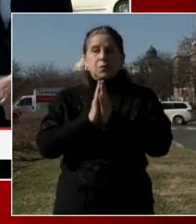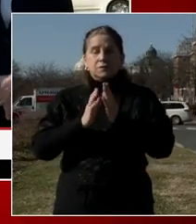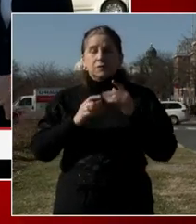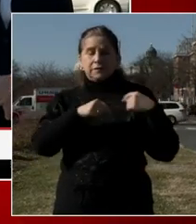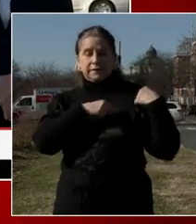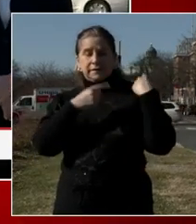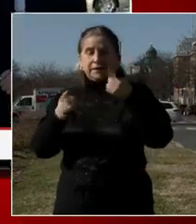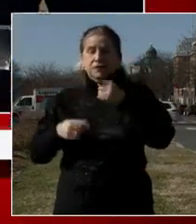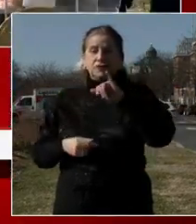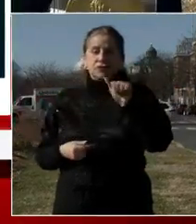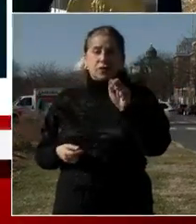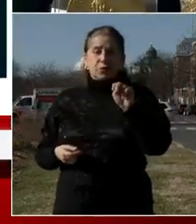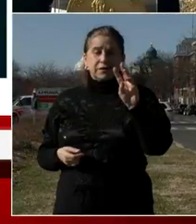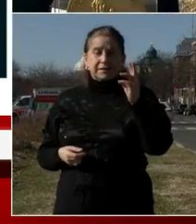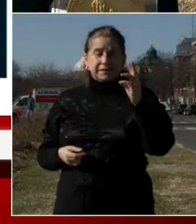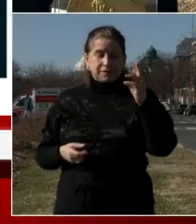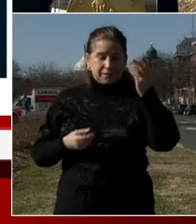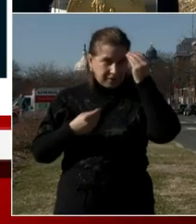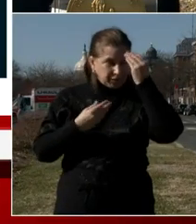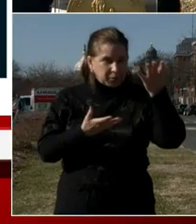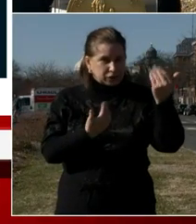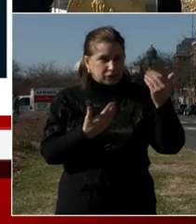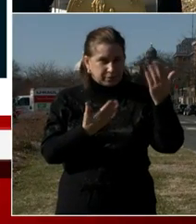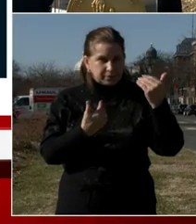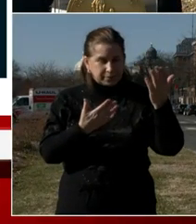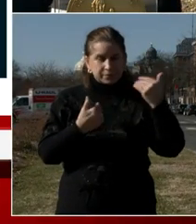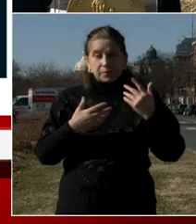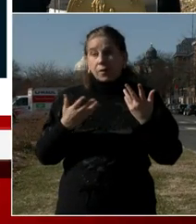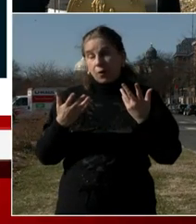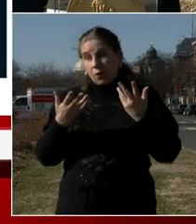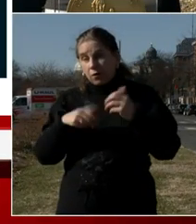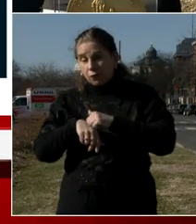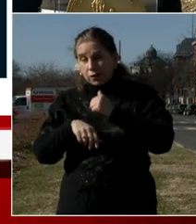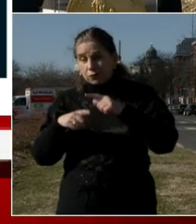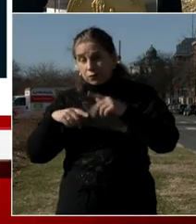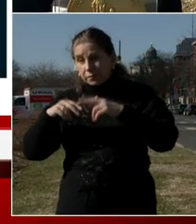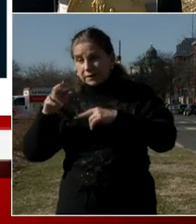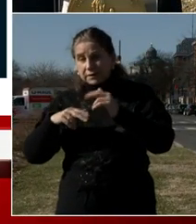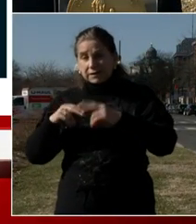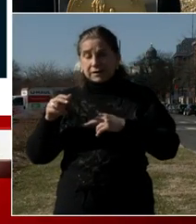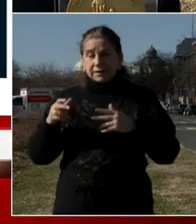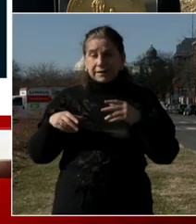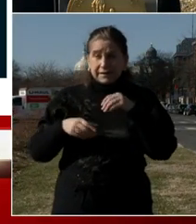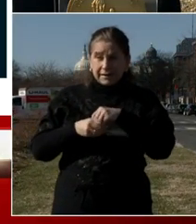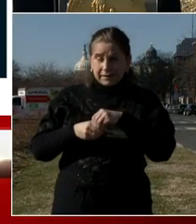don't have any specific or credible threats to buildings or facilities outside of the federal enclave.